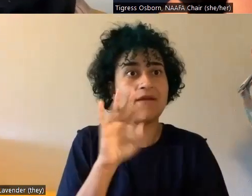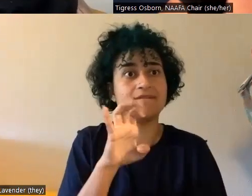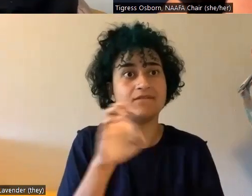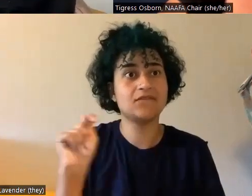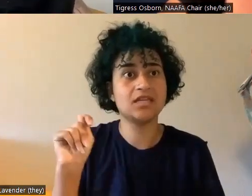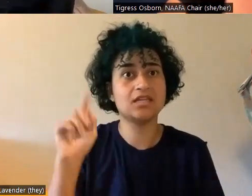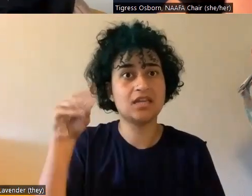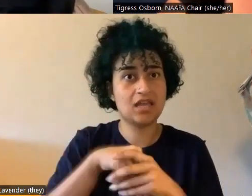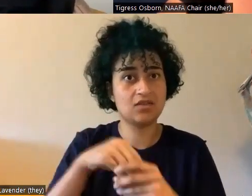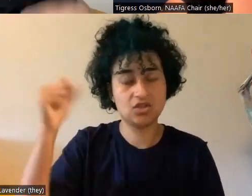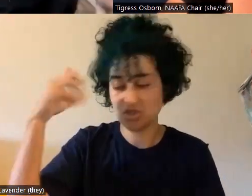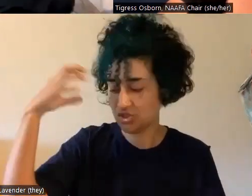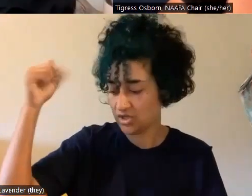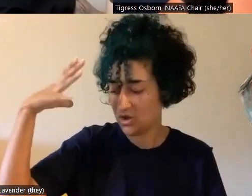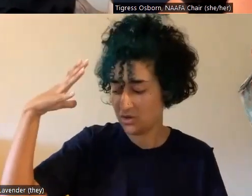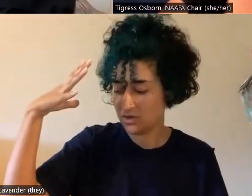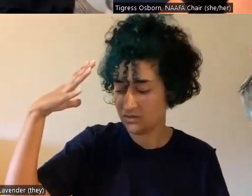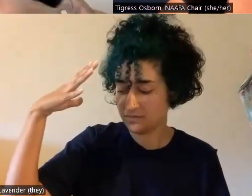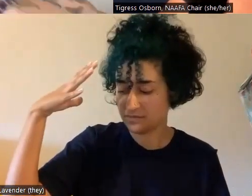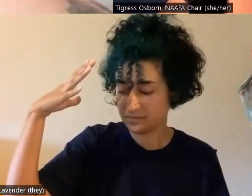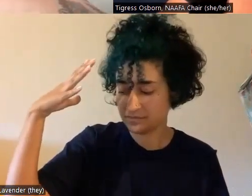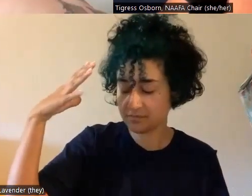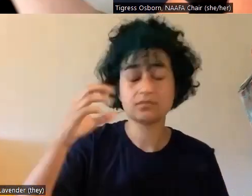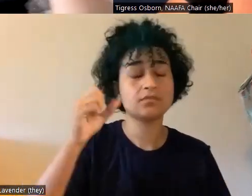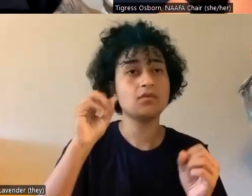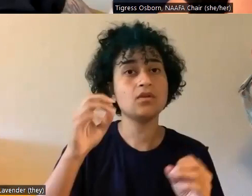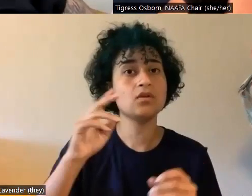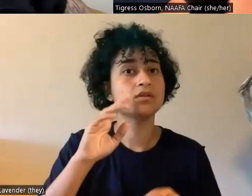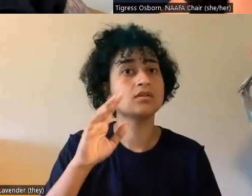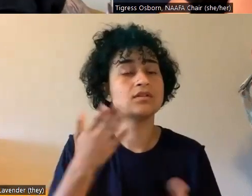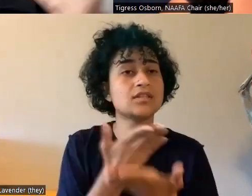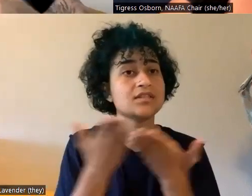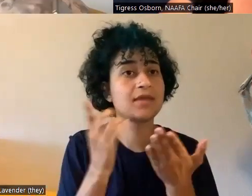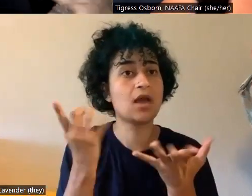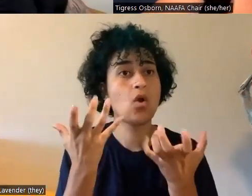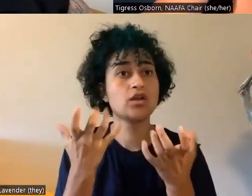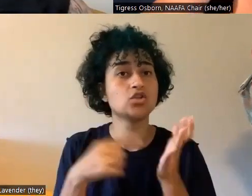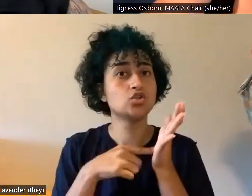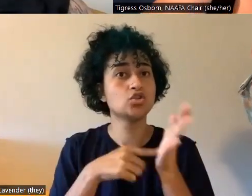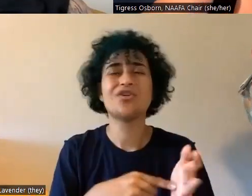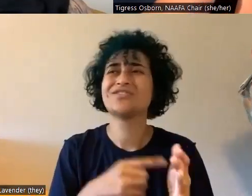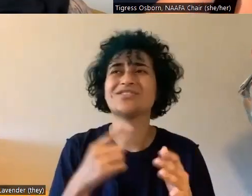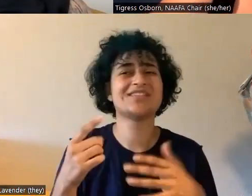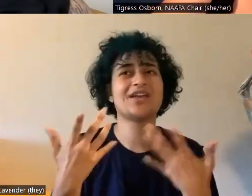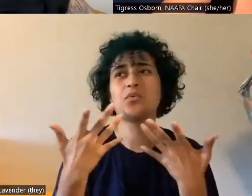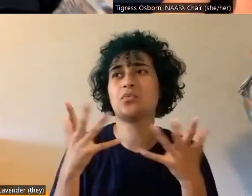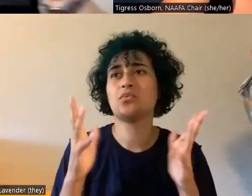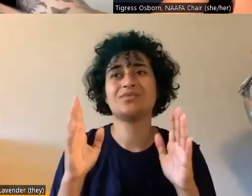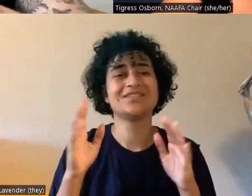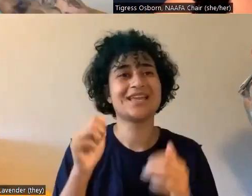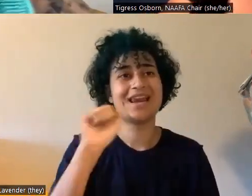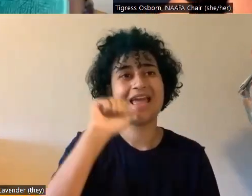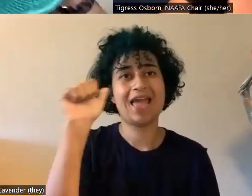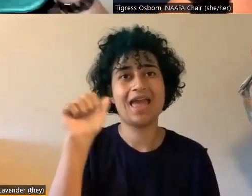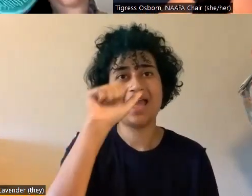So I, um, this is a product I want to show. This is just like a random Amazon. I don't even know the brand. Um,